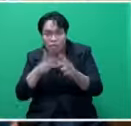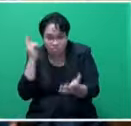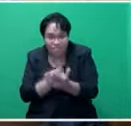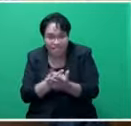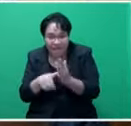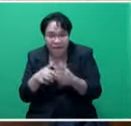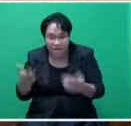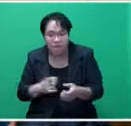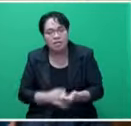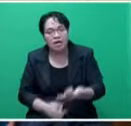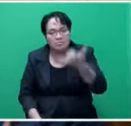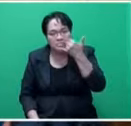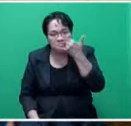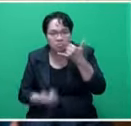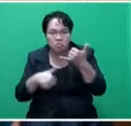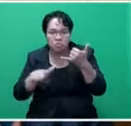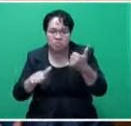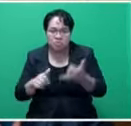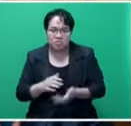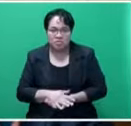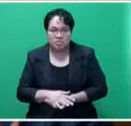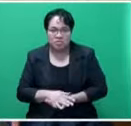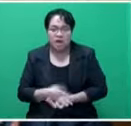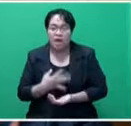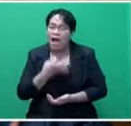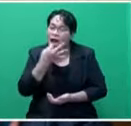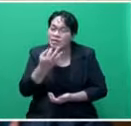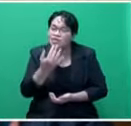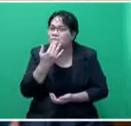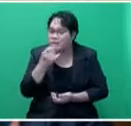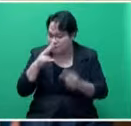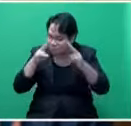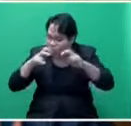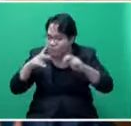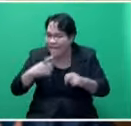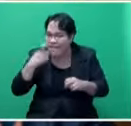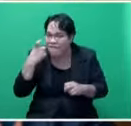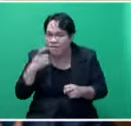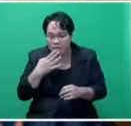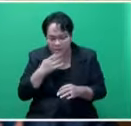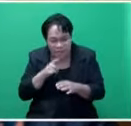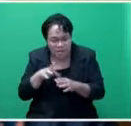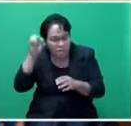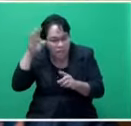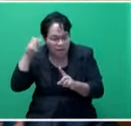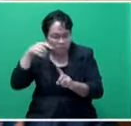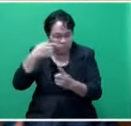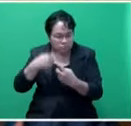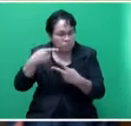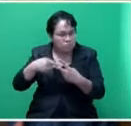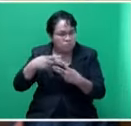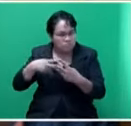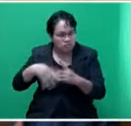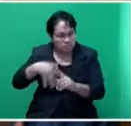real time. It's all on the mobile phone. So all I ask is, please look at it carefully, take into account what